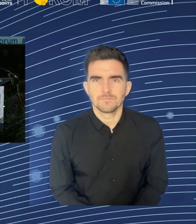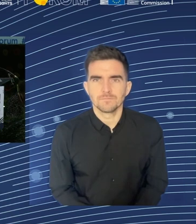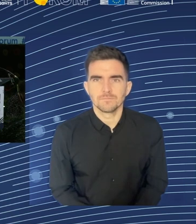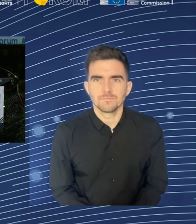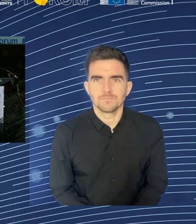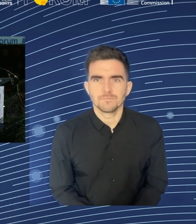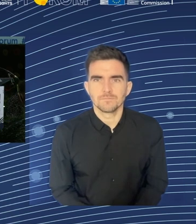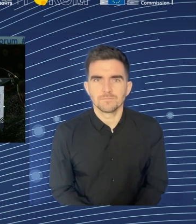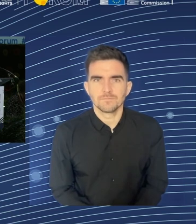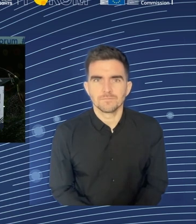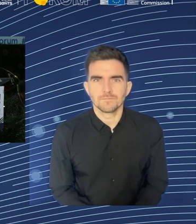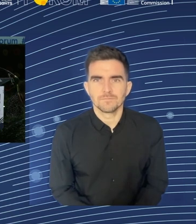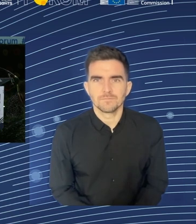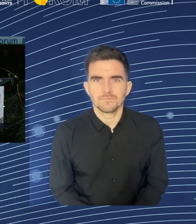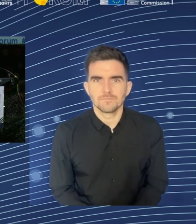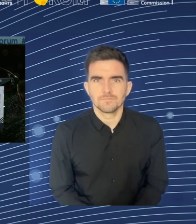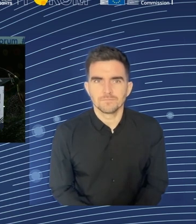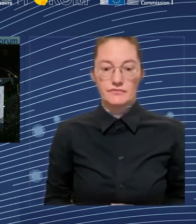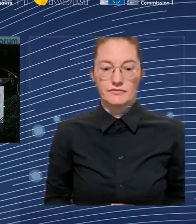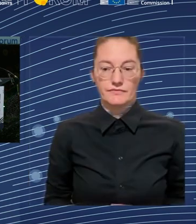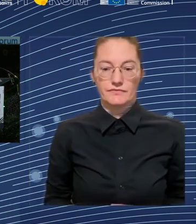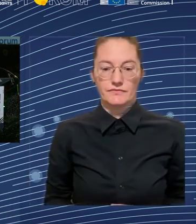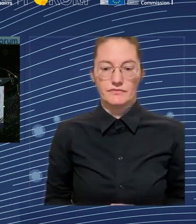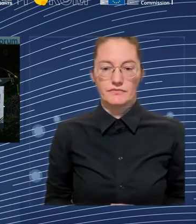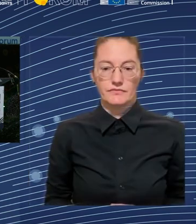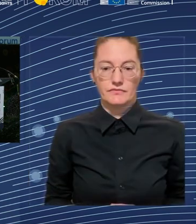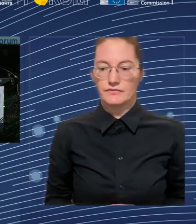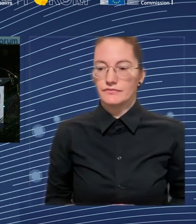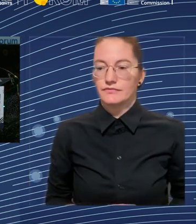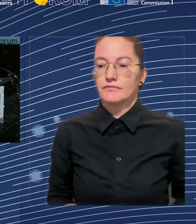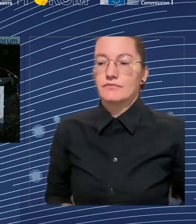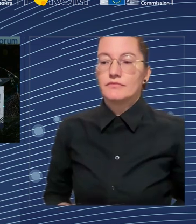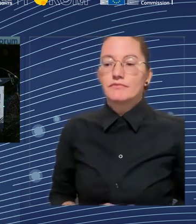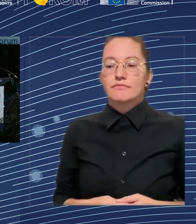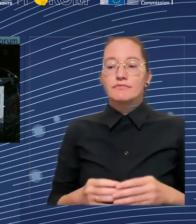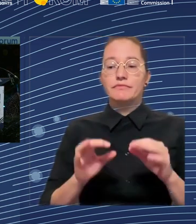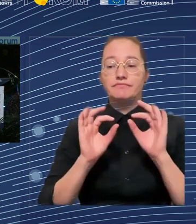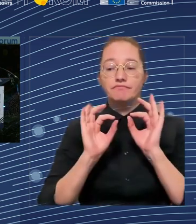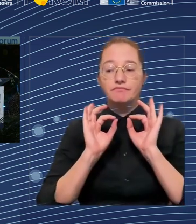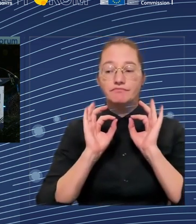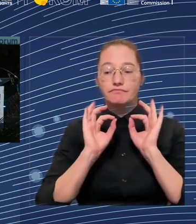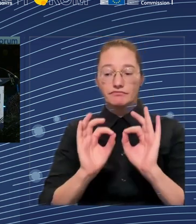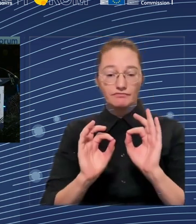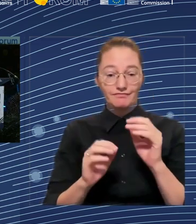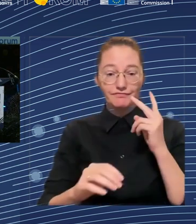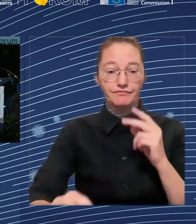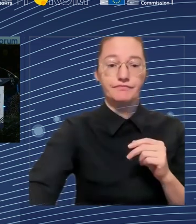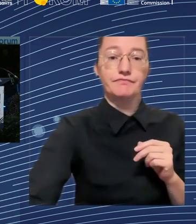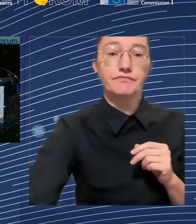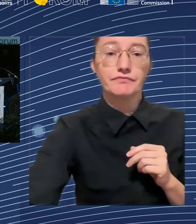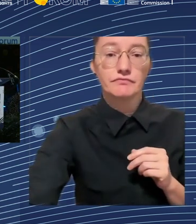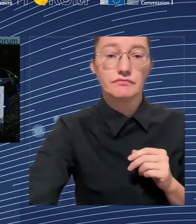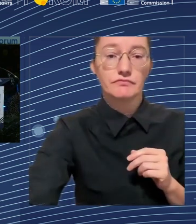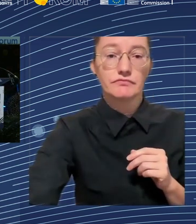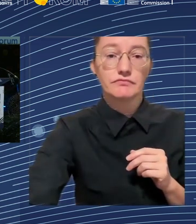put there, demographic change, green and digital transitions, but then also underrepresentation on the labor market and working conditions.